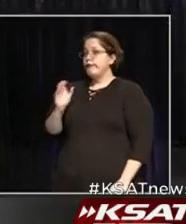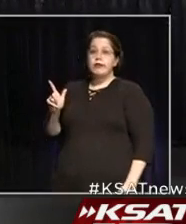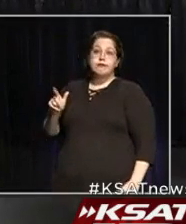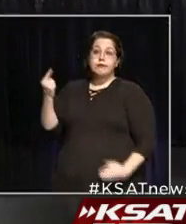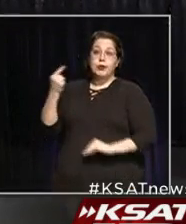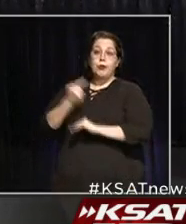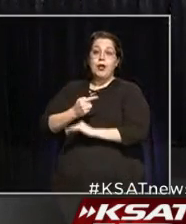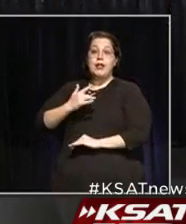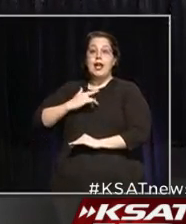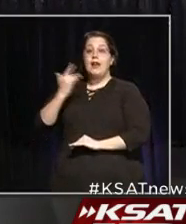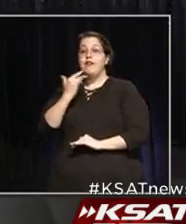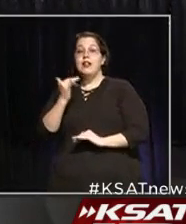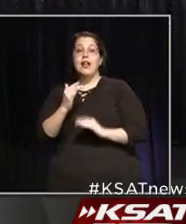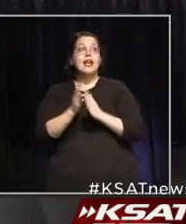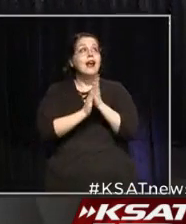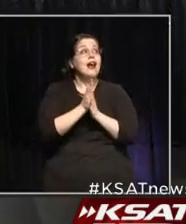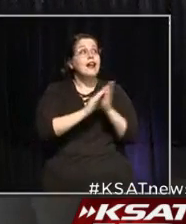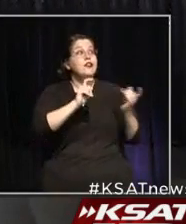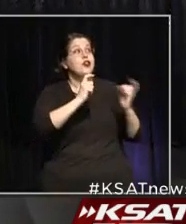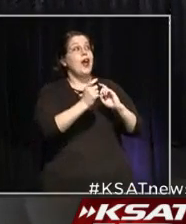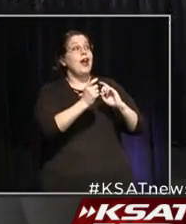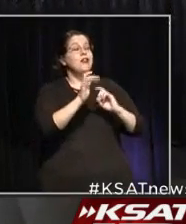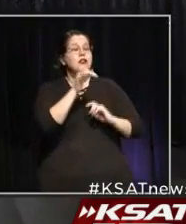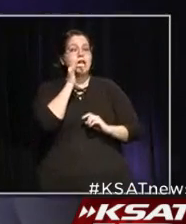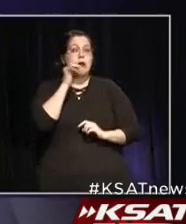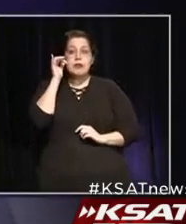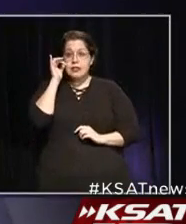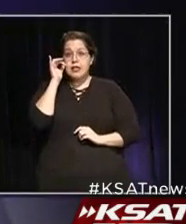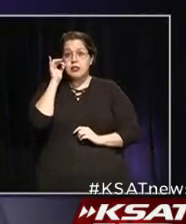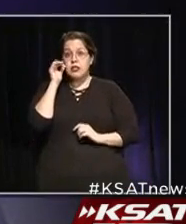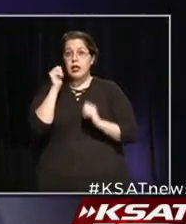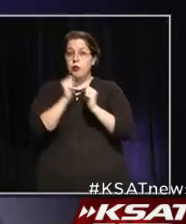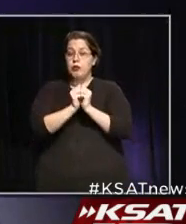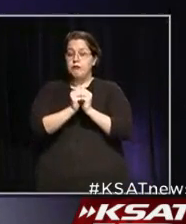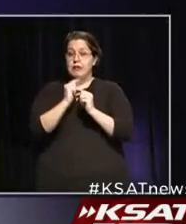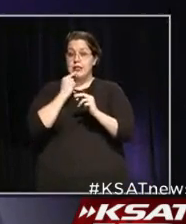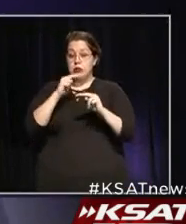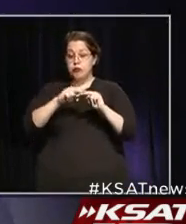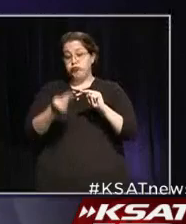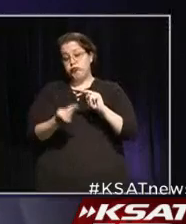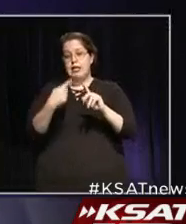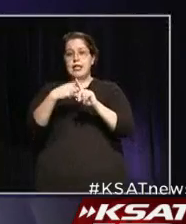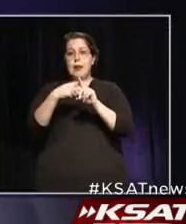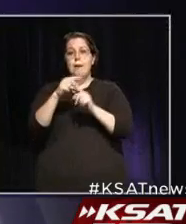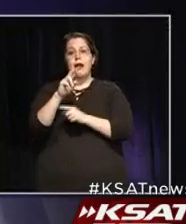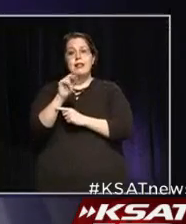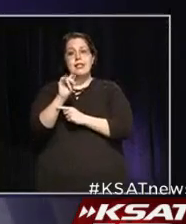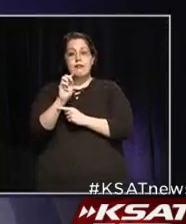feel like you're turning the corner, which was yesterday with a significant drop in the positive rate.